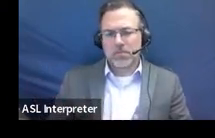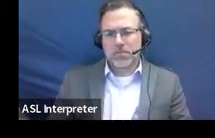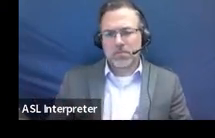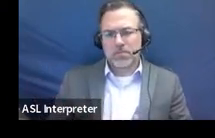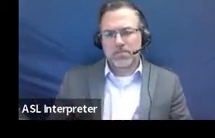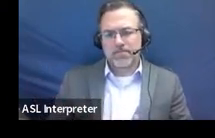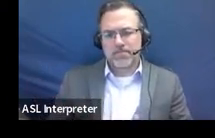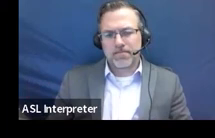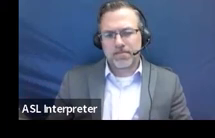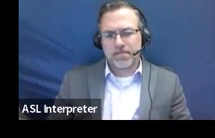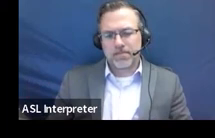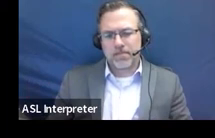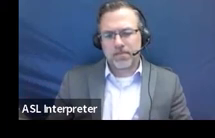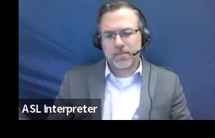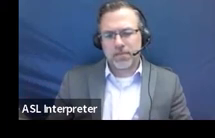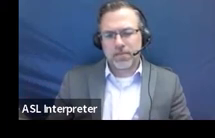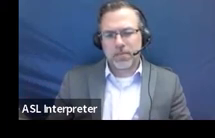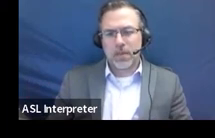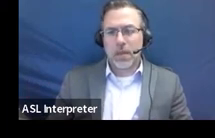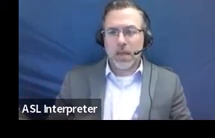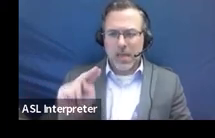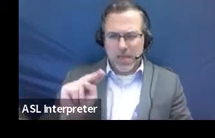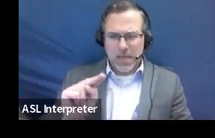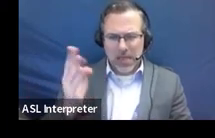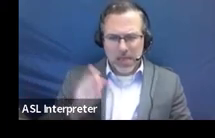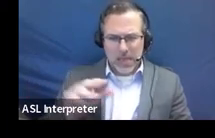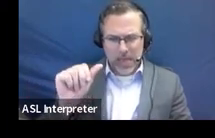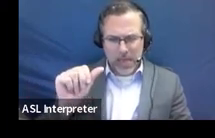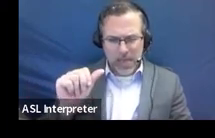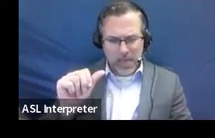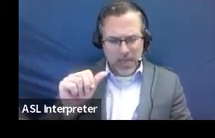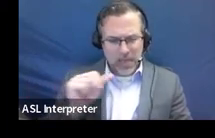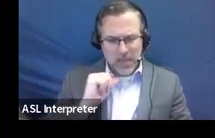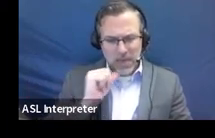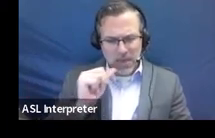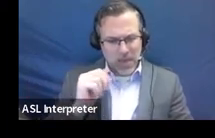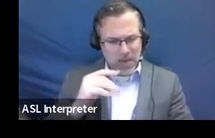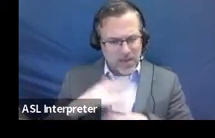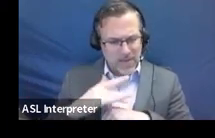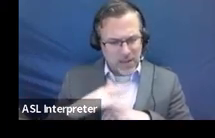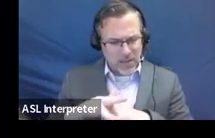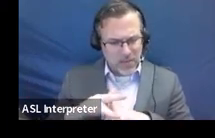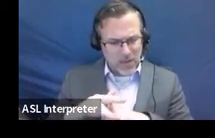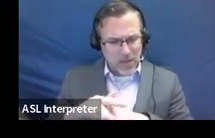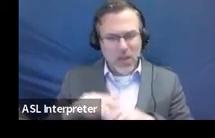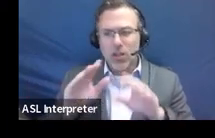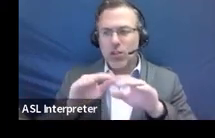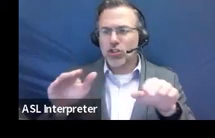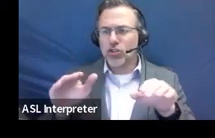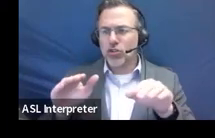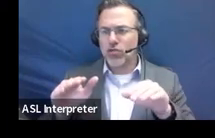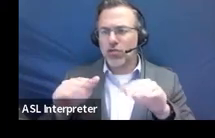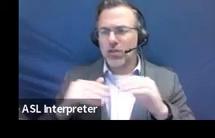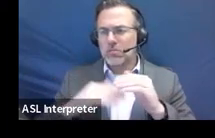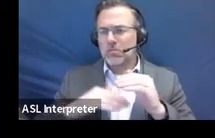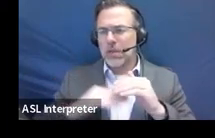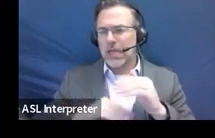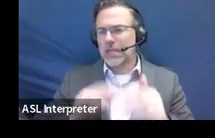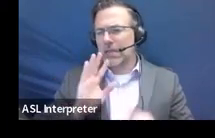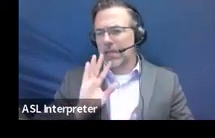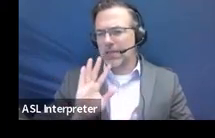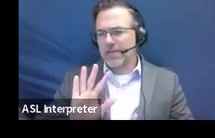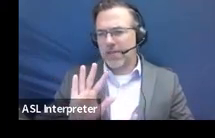And then NA is not applicable, not available or not applicable. Children under five, don't take some of the tests